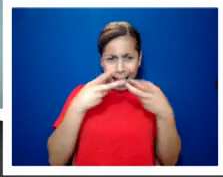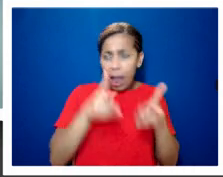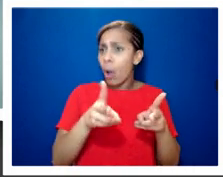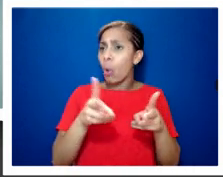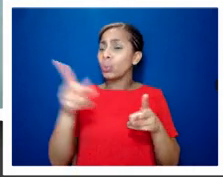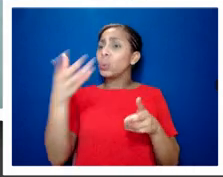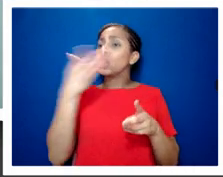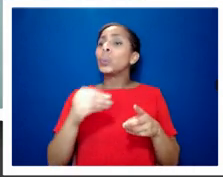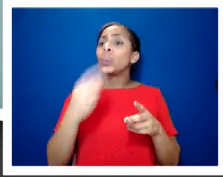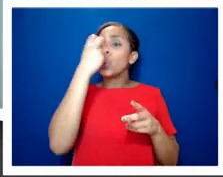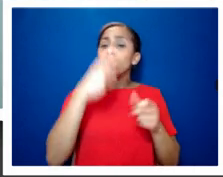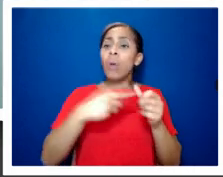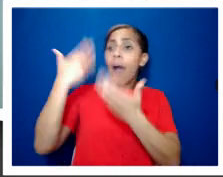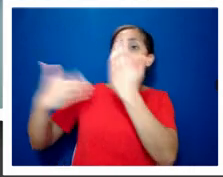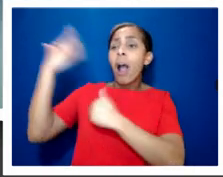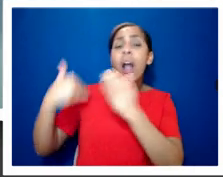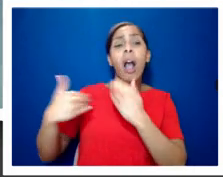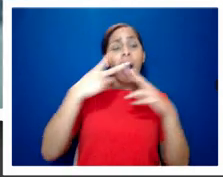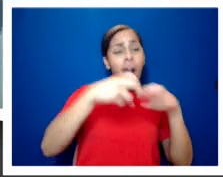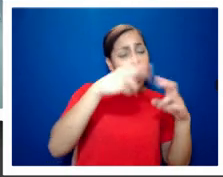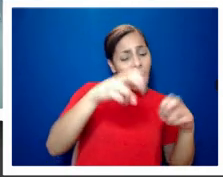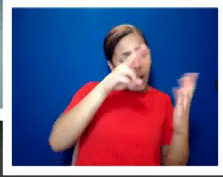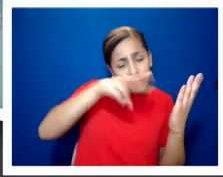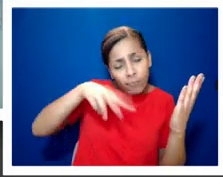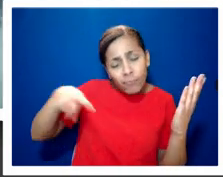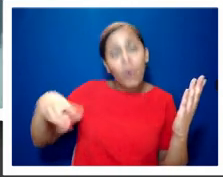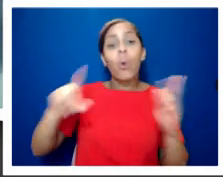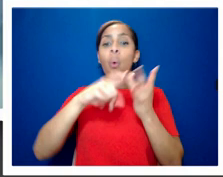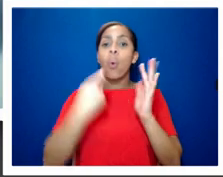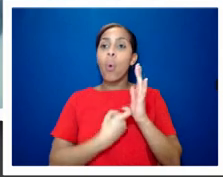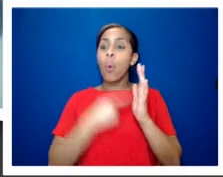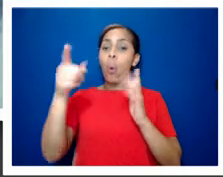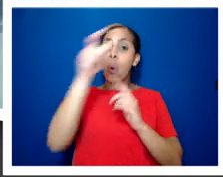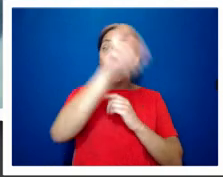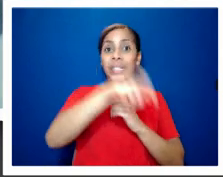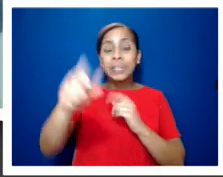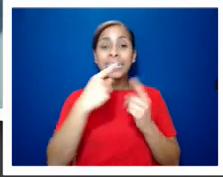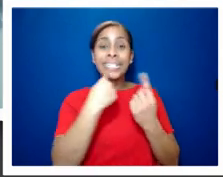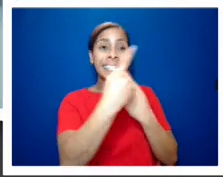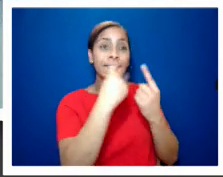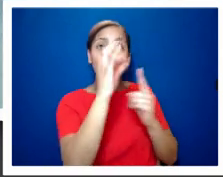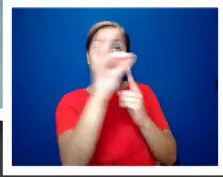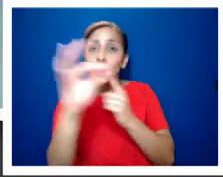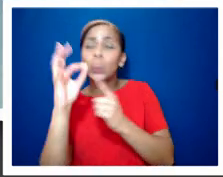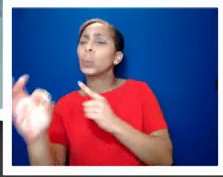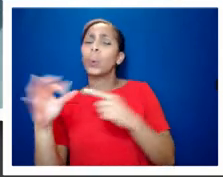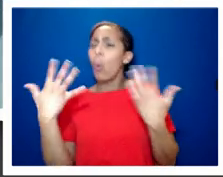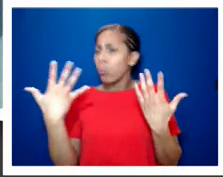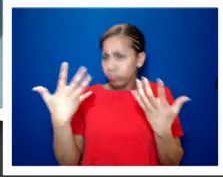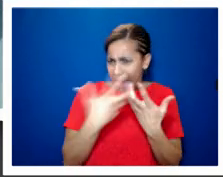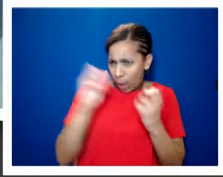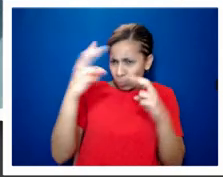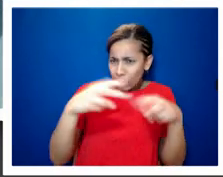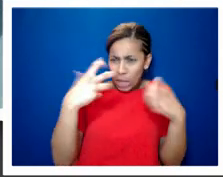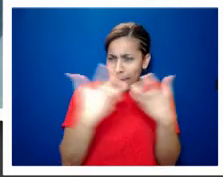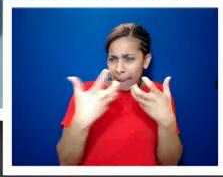mostly or was it did it come from the interviews that you were doing with participants in in actions against it it was i just you